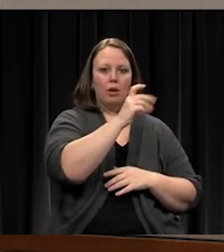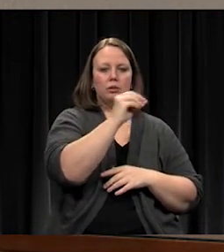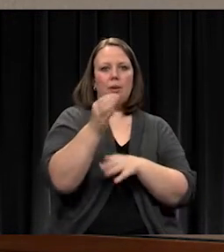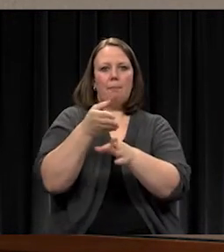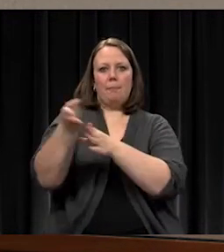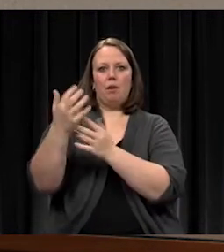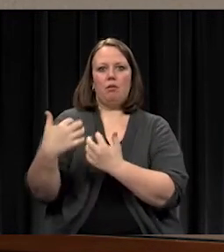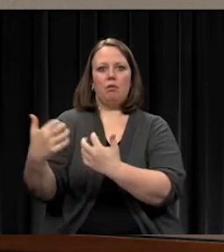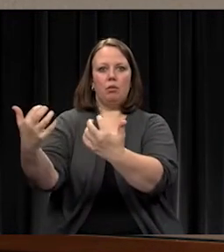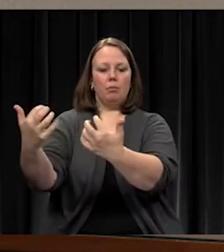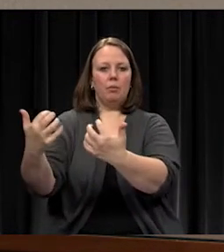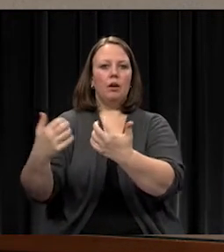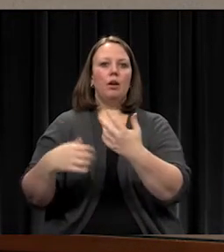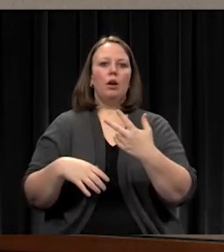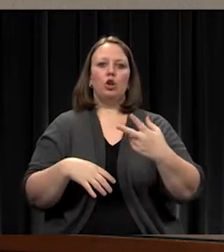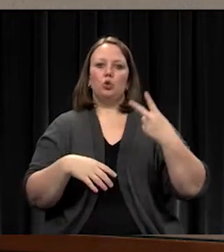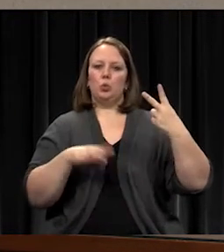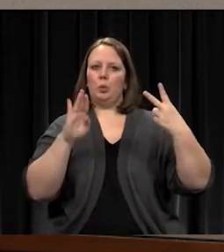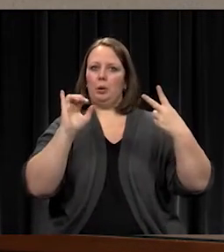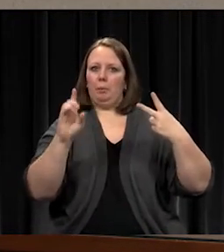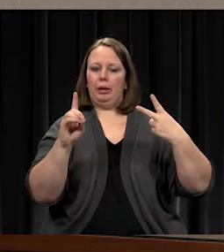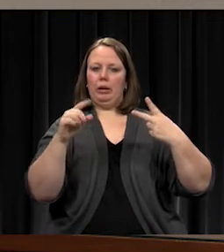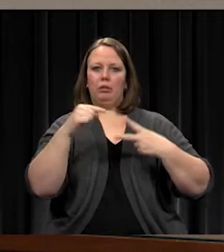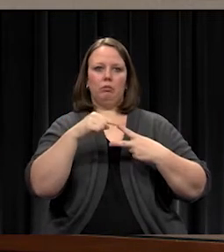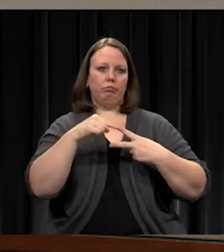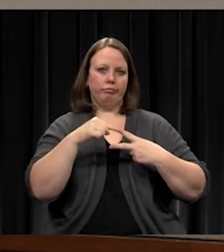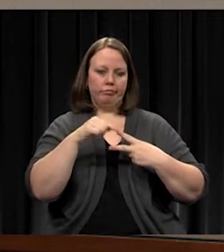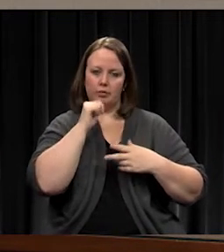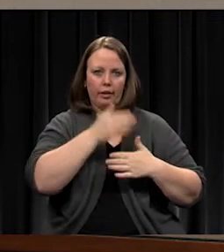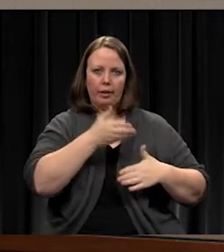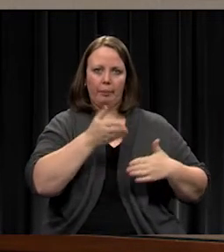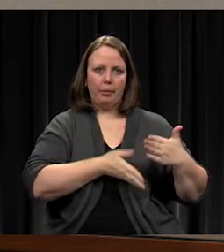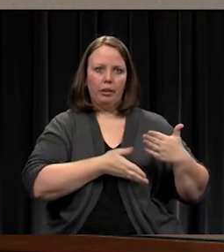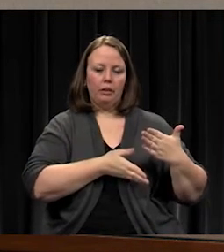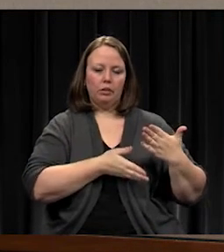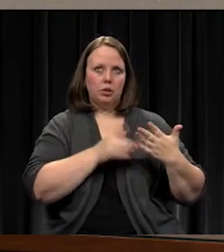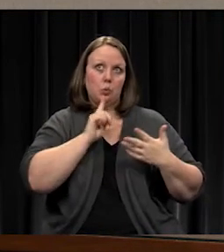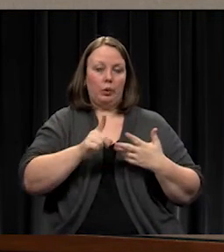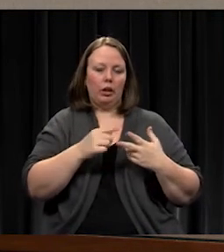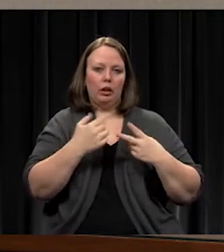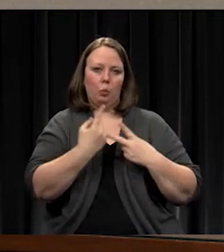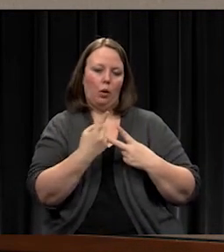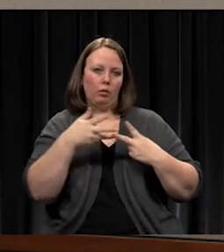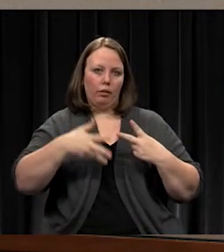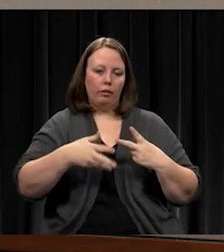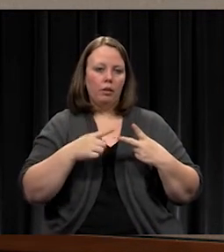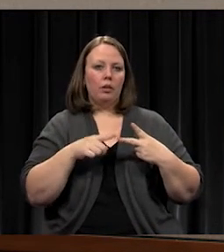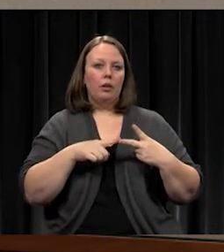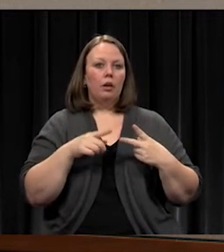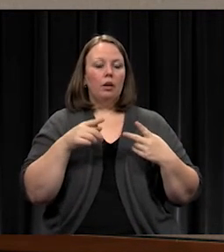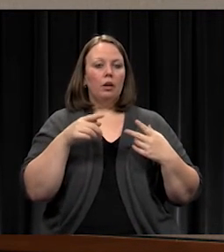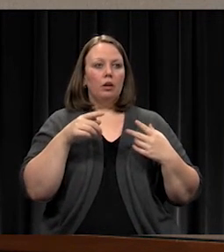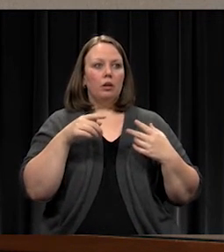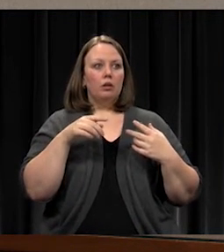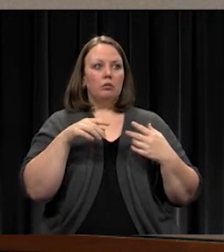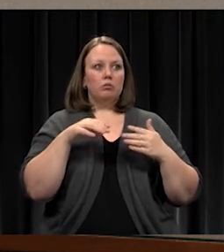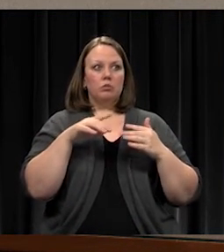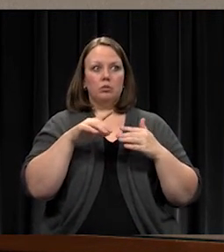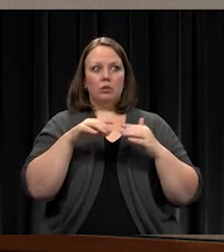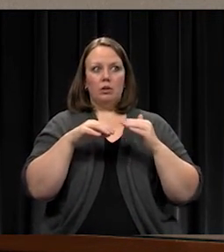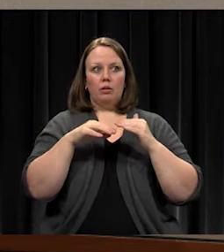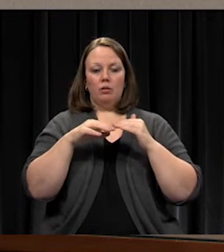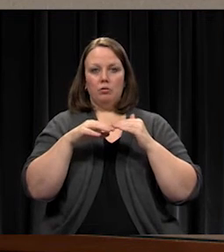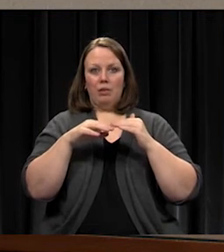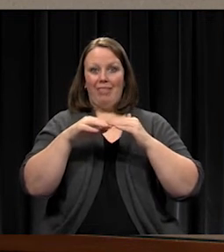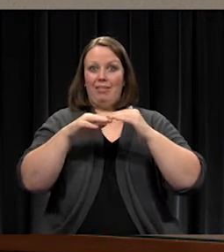We had two bids. One bid was not complete, so we really only ended up with one bid. It was less than our